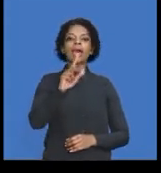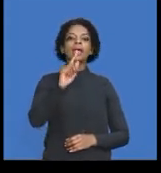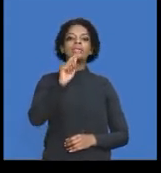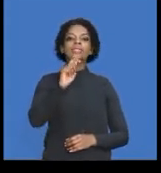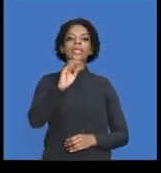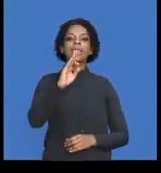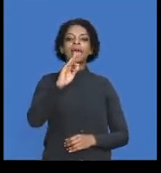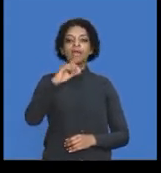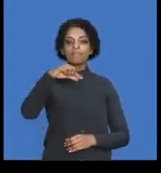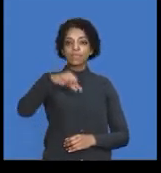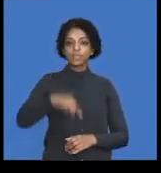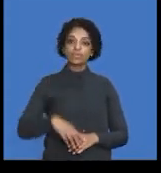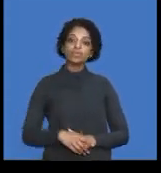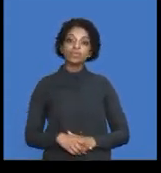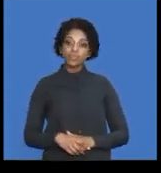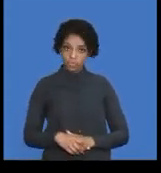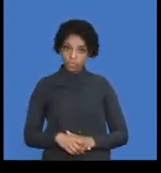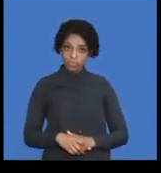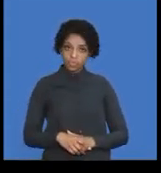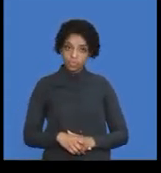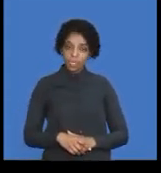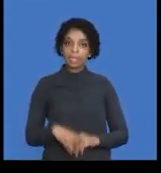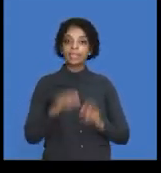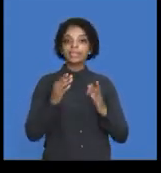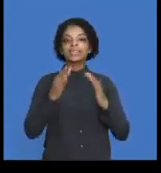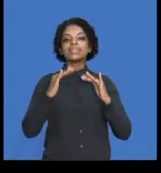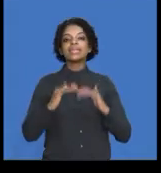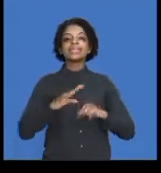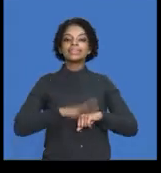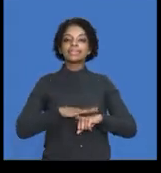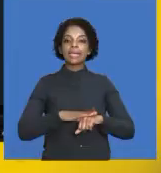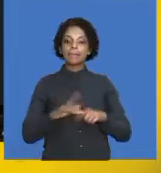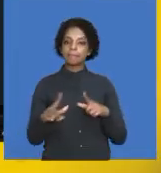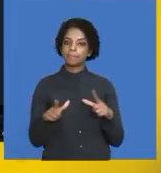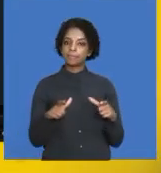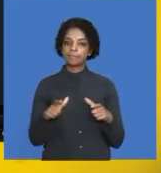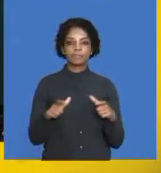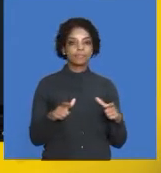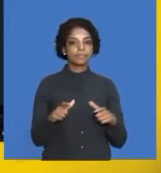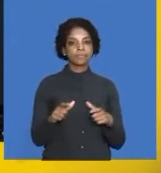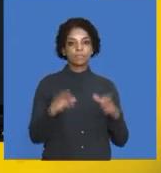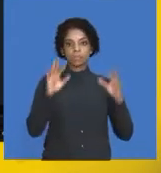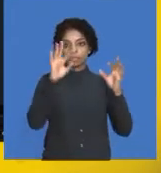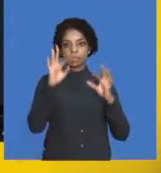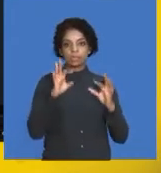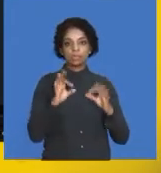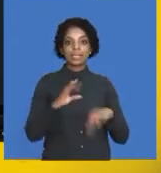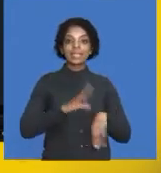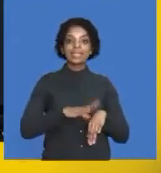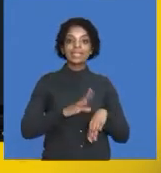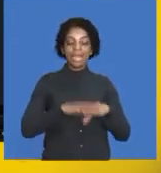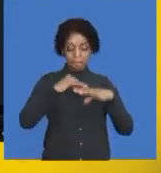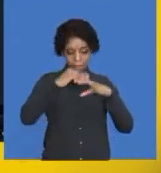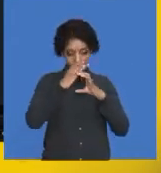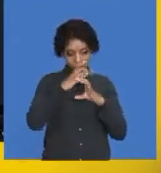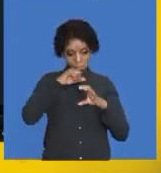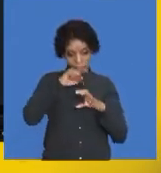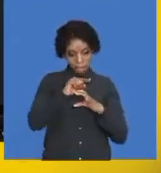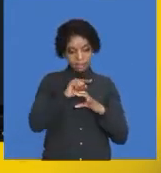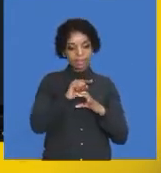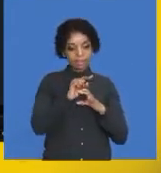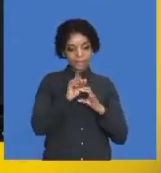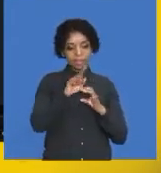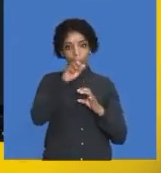Right. And then, manage your time. Make sure that you spend the time that is allocated to that question,